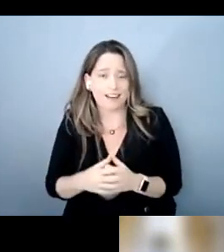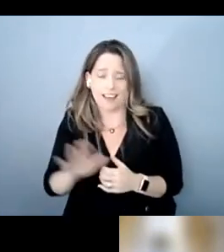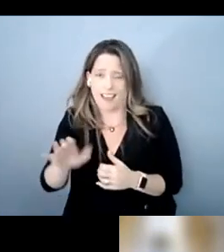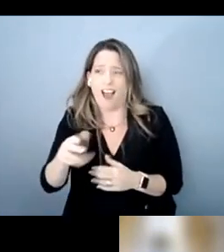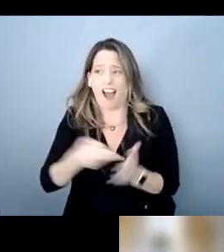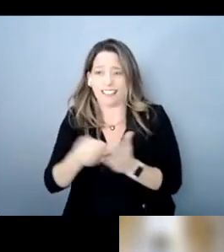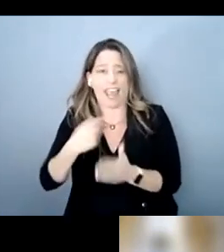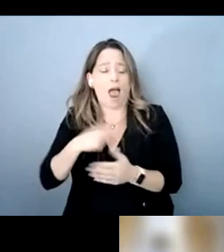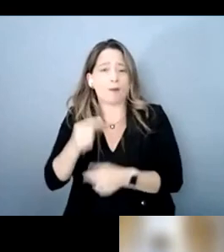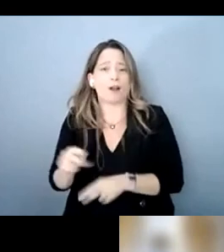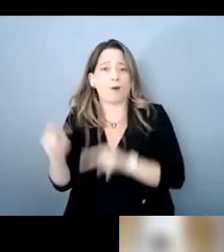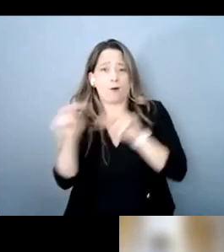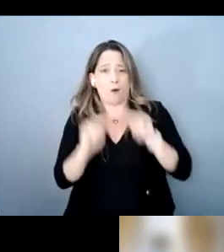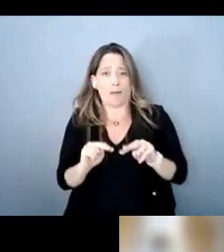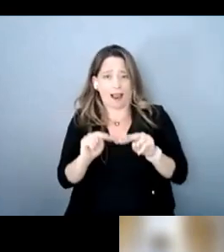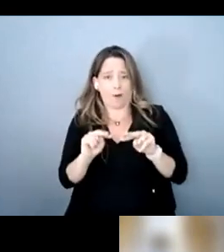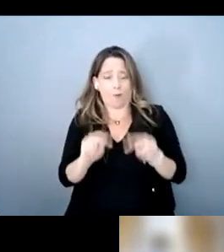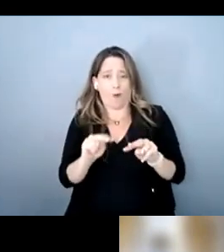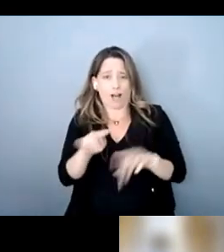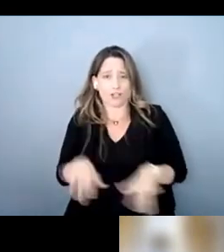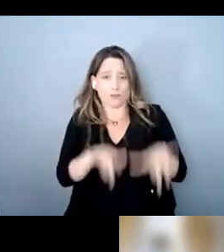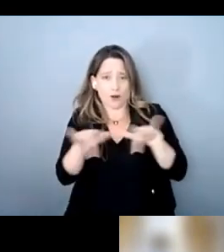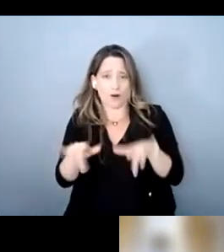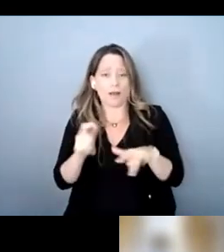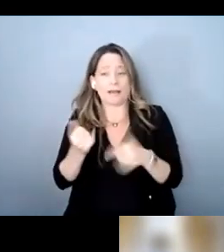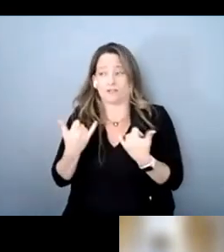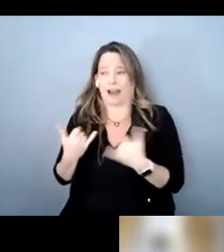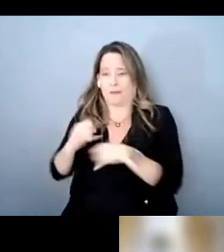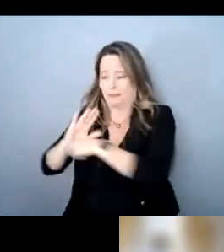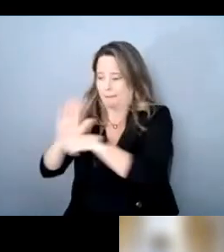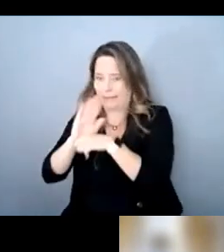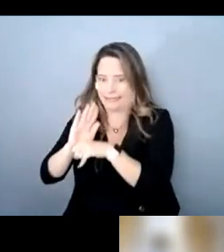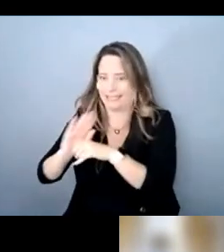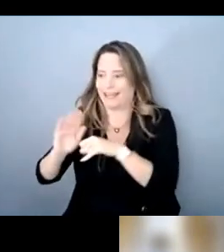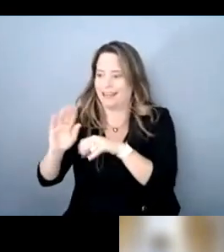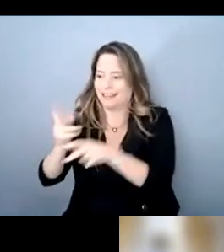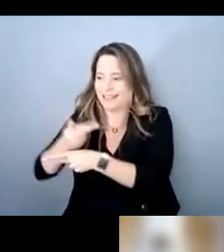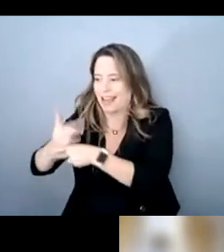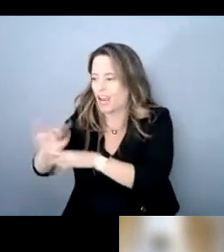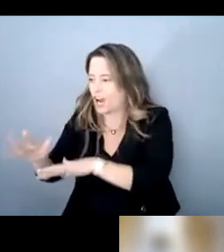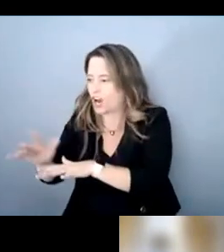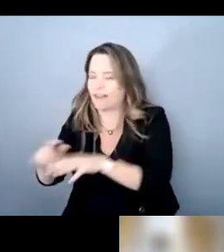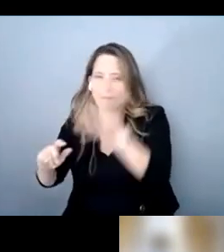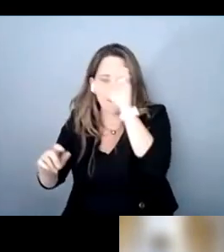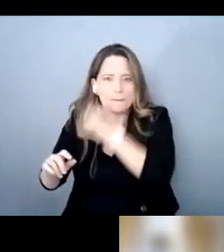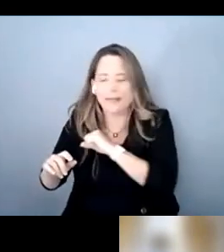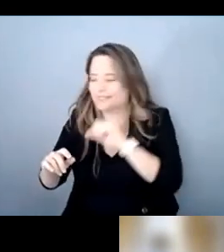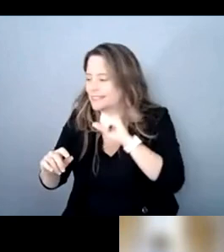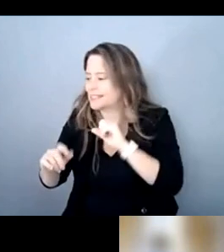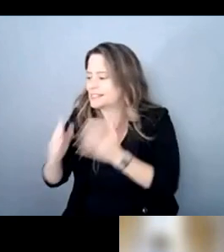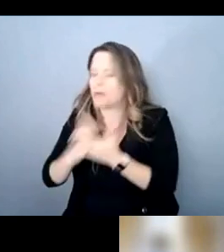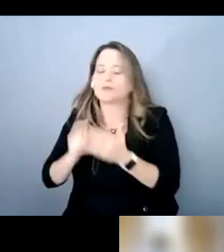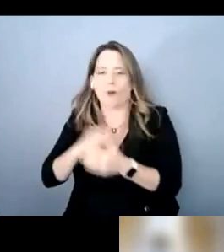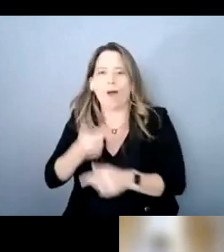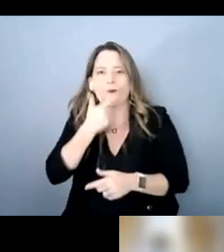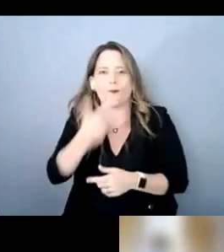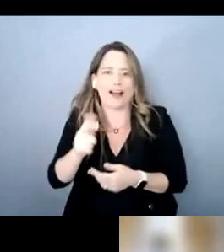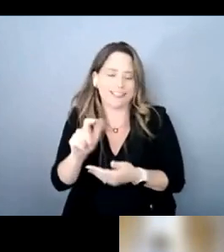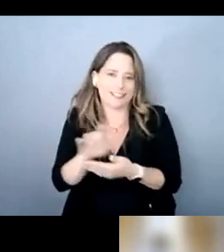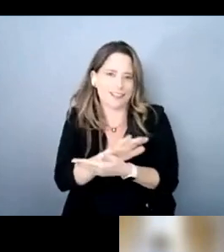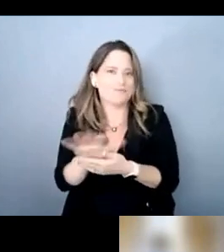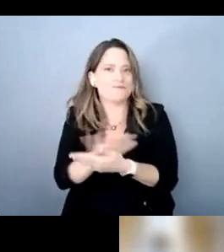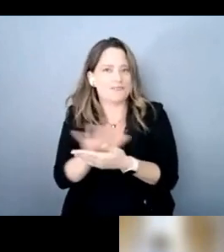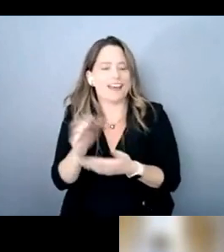the recording because i've learned as a host and managing a bunch of different things in the background i can't give my full devotion and attention to every single comment